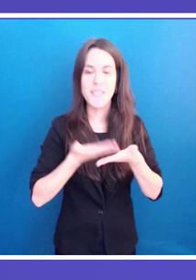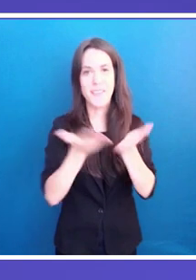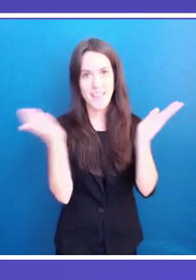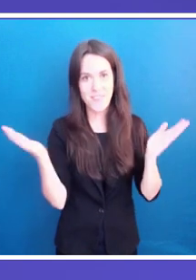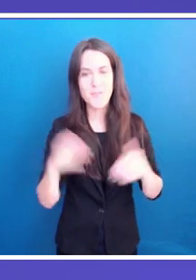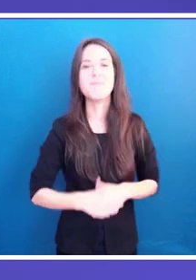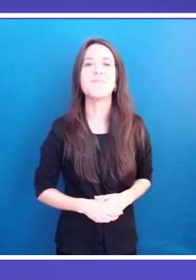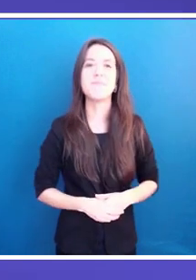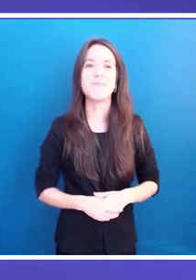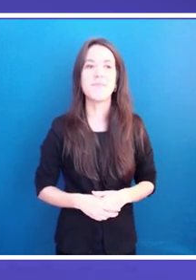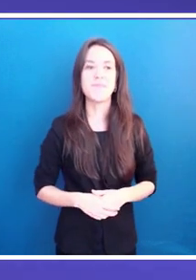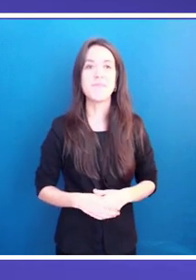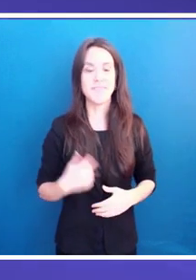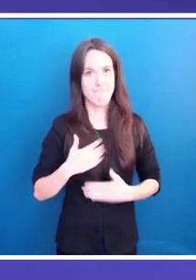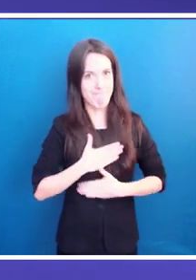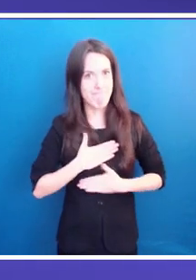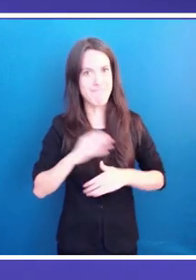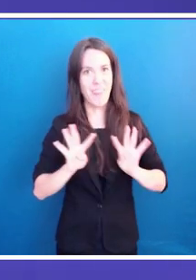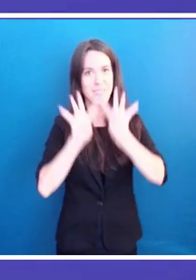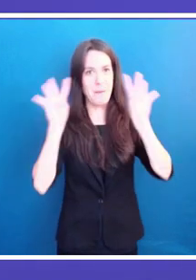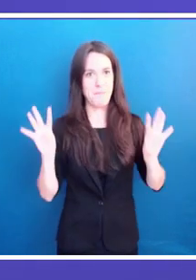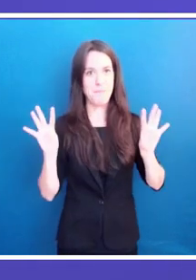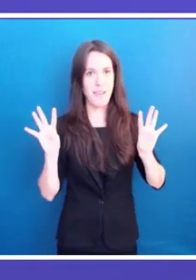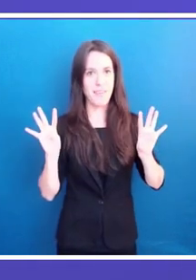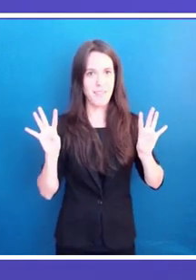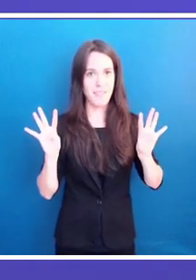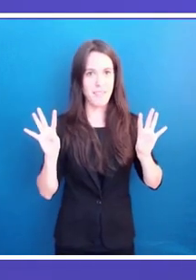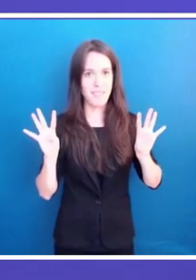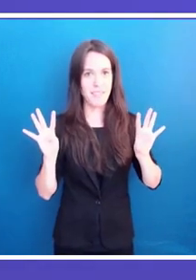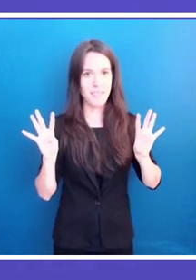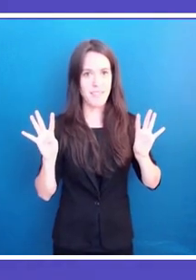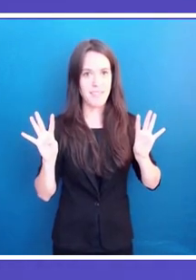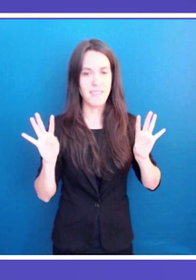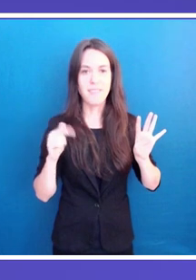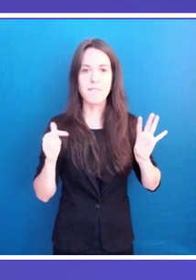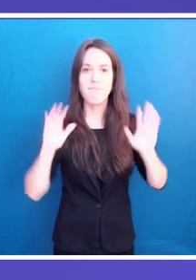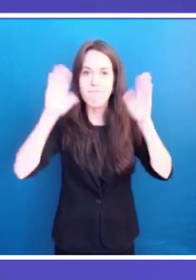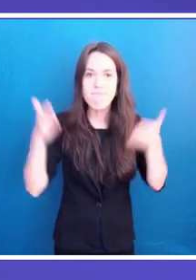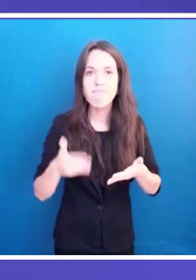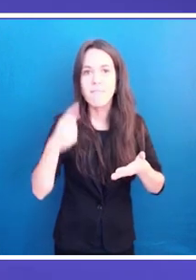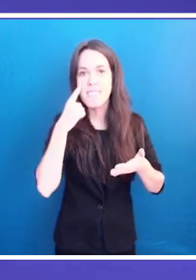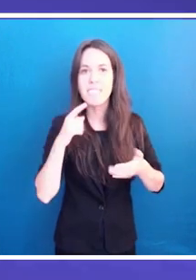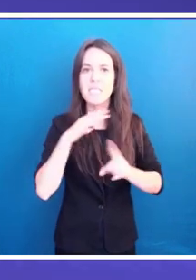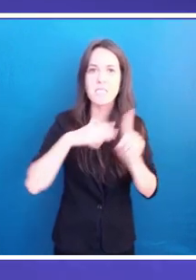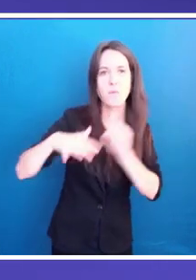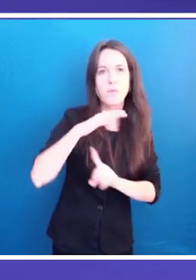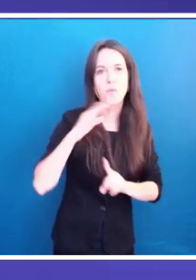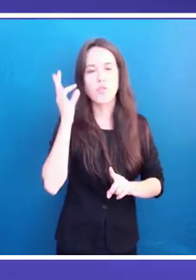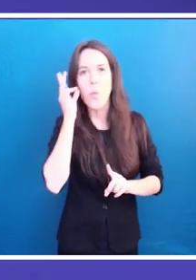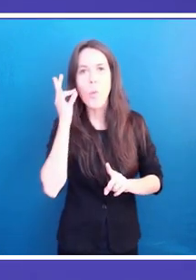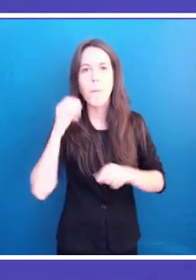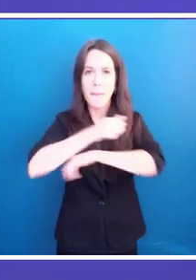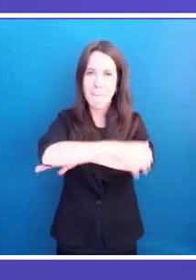in this panel of women concentrating on the situation and the potential role of the Mediterranean women